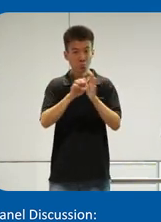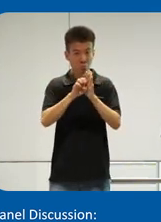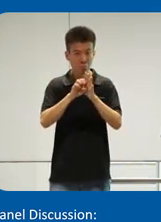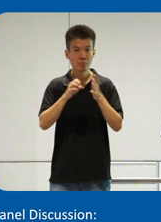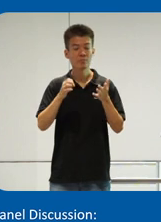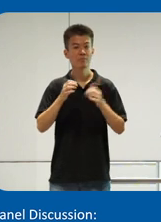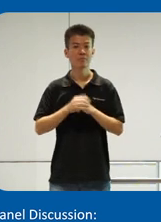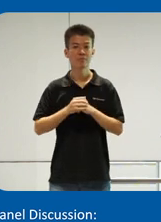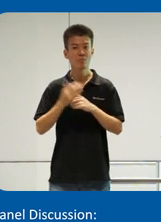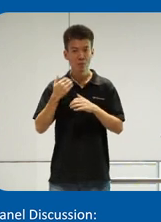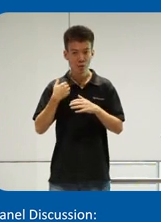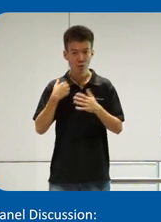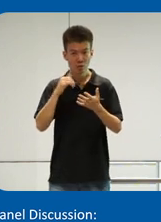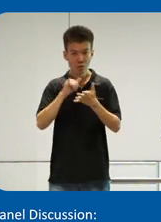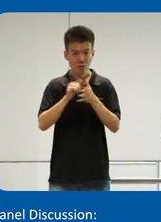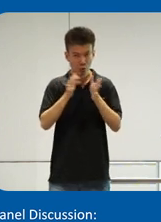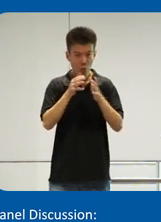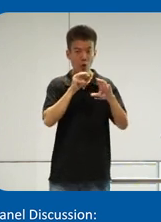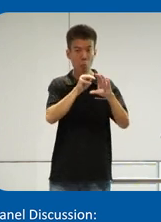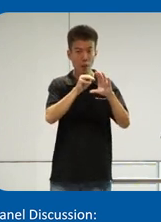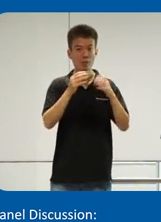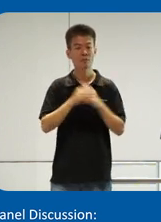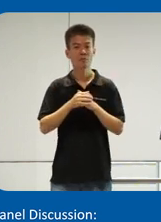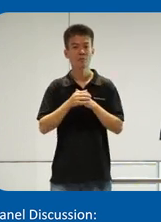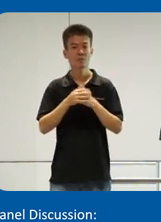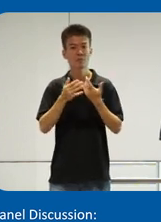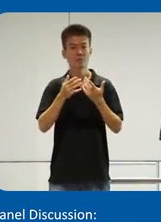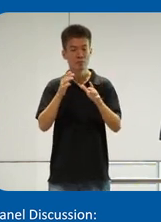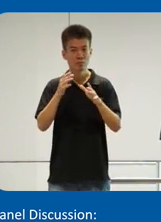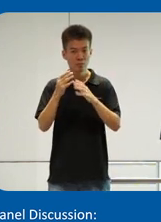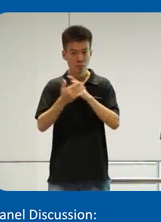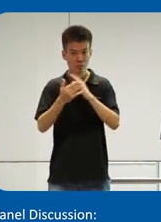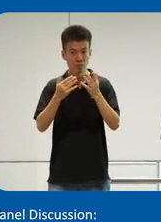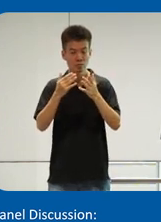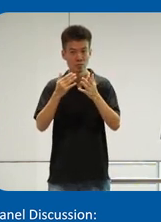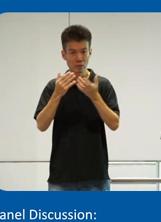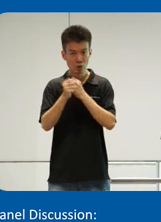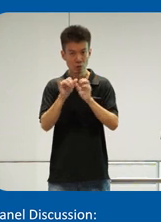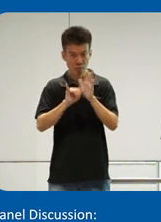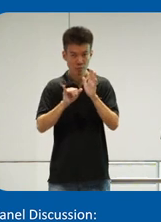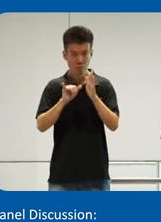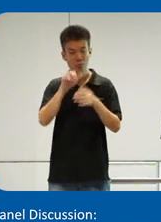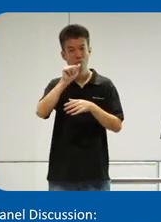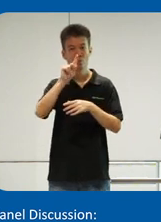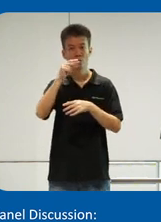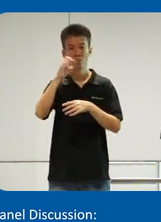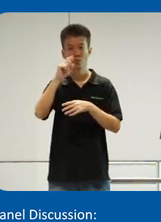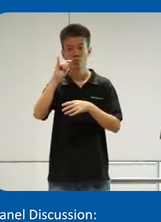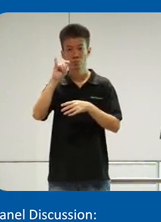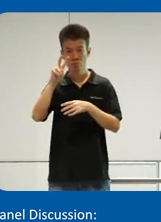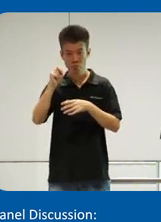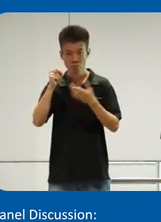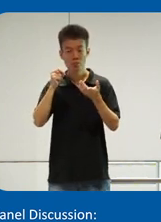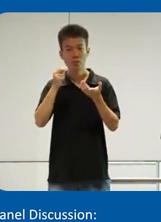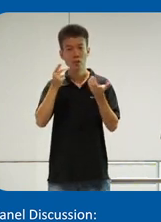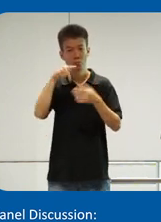this include having a relative small market, cyber security, authentication that a user is generally a